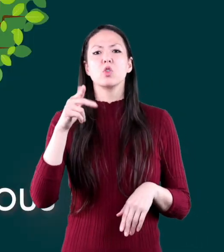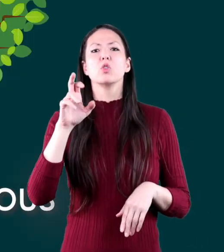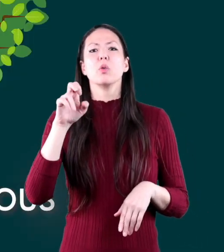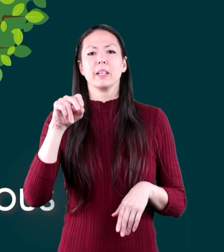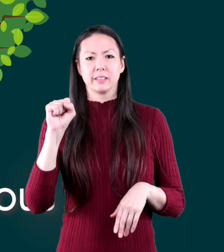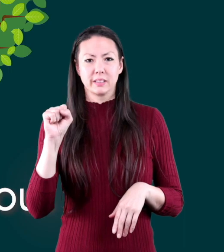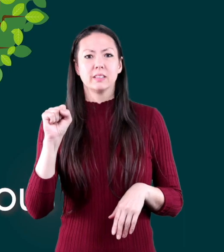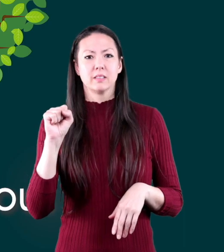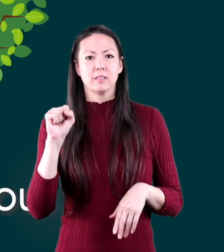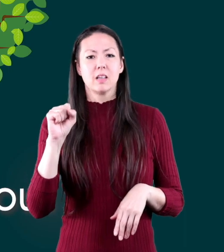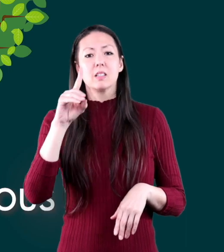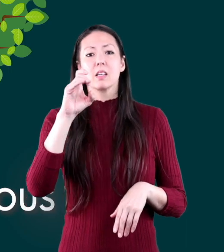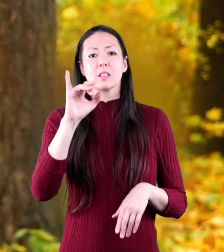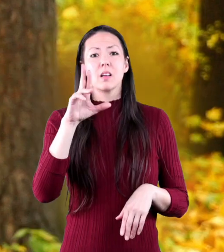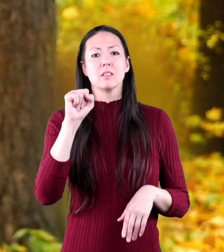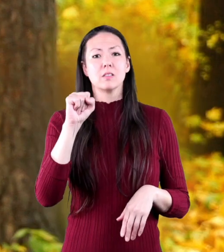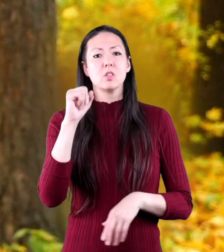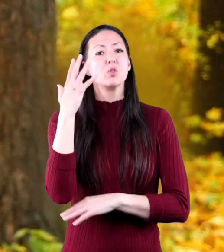evergreen.